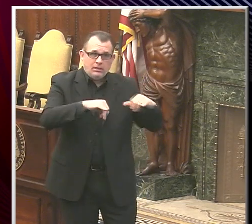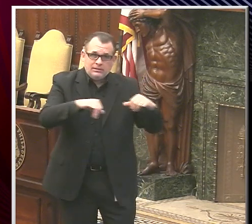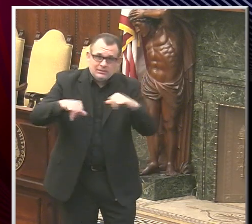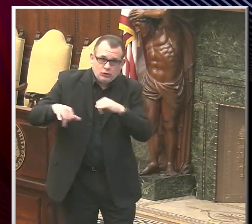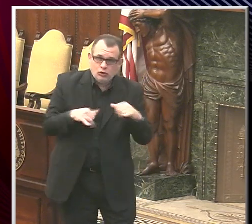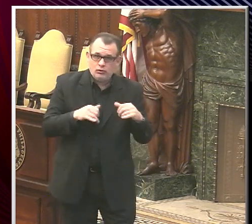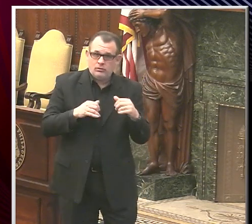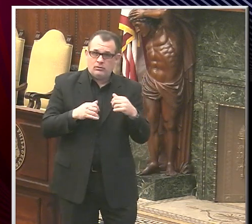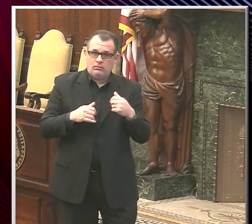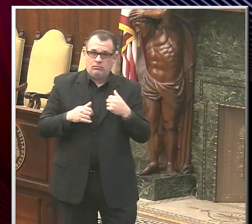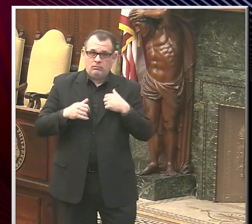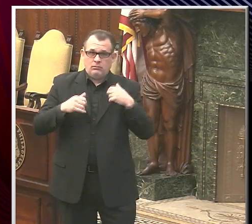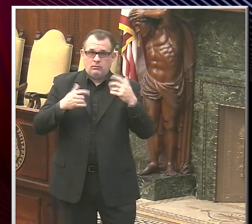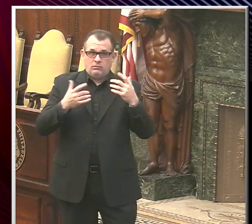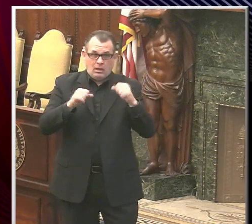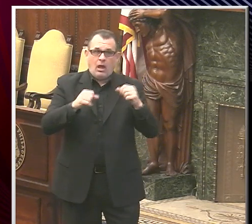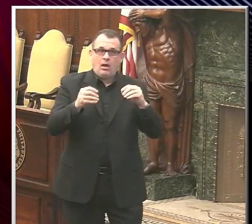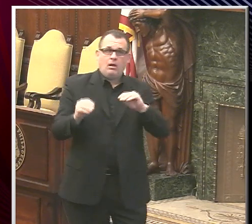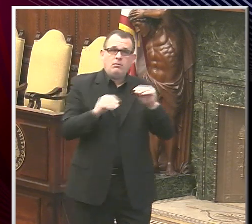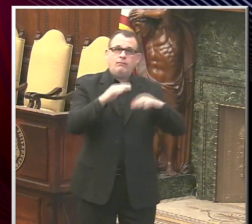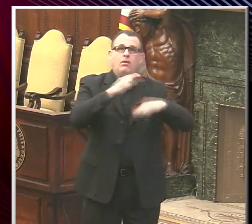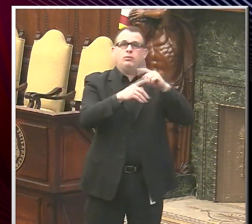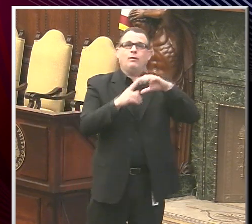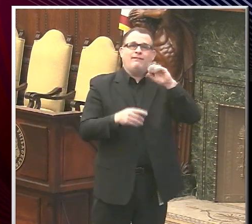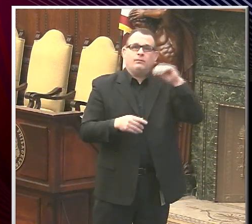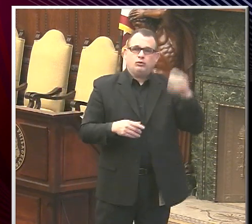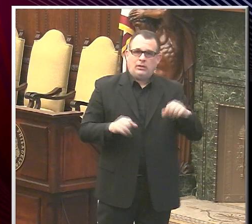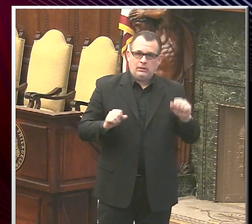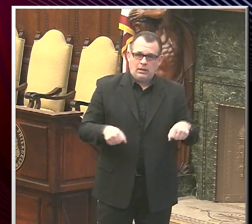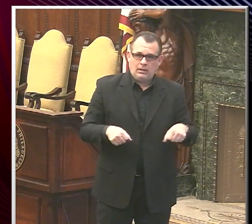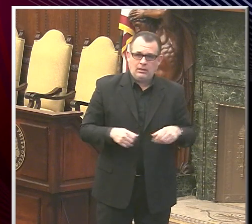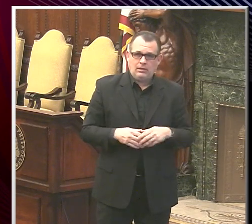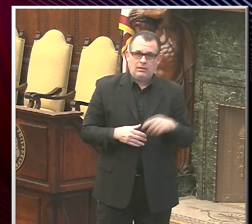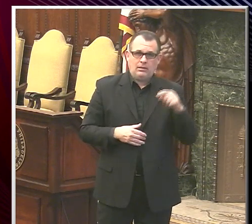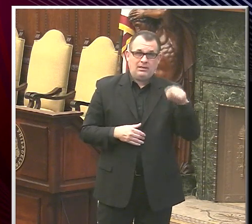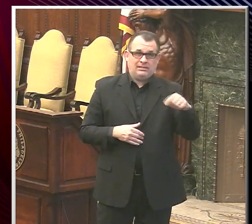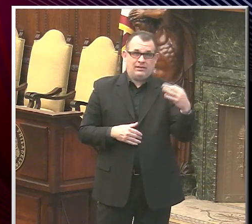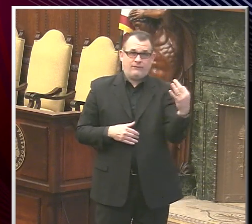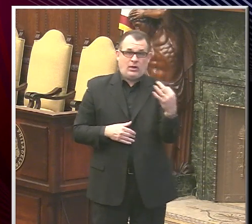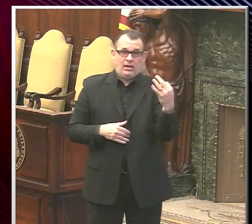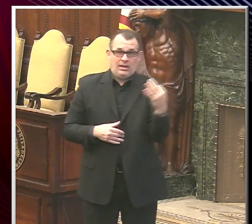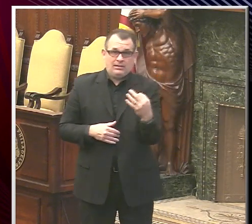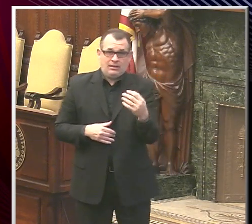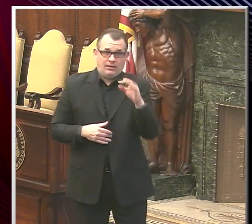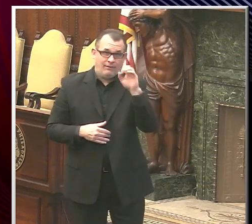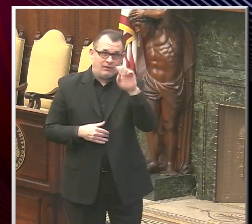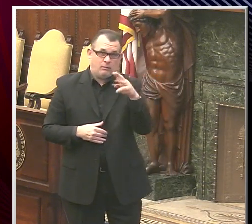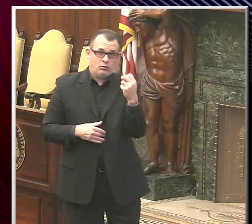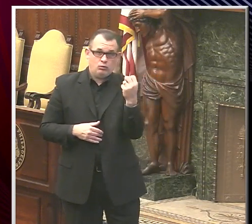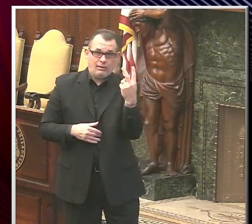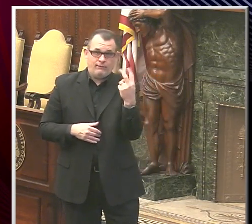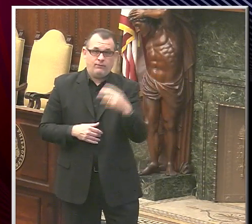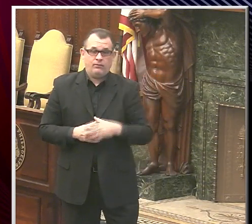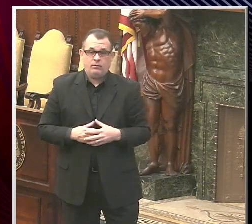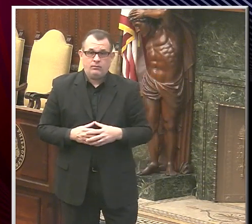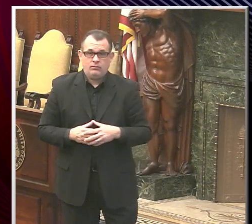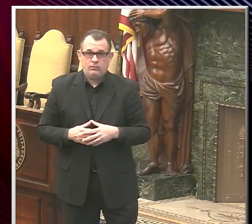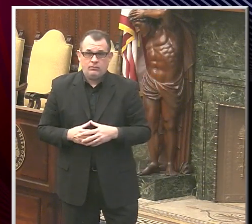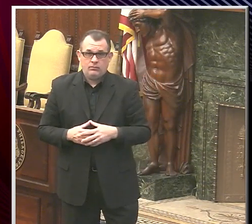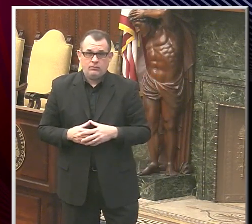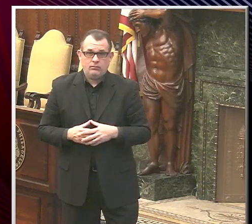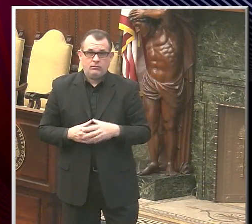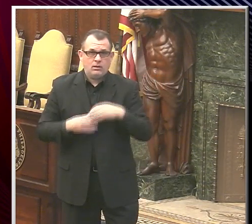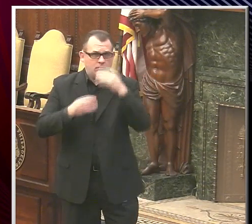50% capacity. This goes into effect on this Friday, February 12th. Now, I should note